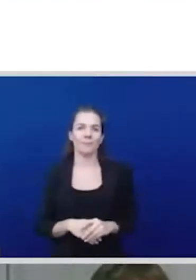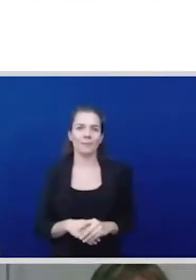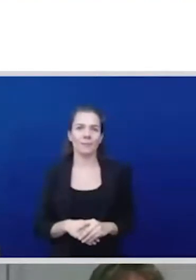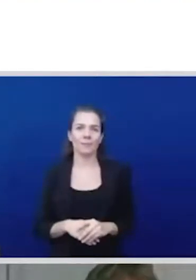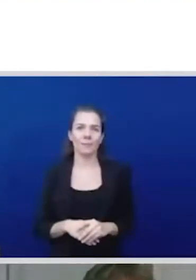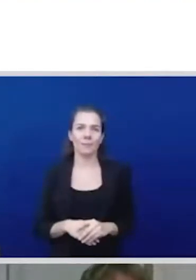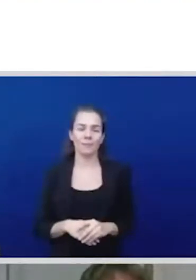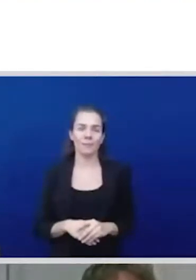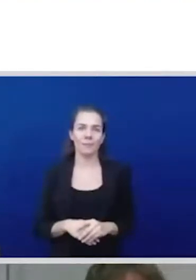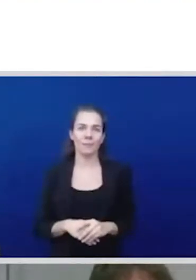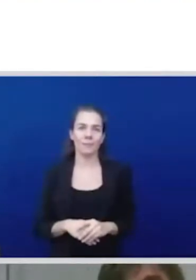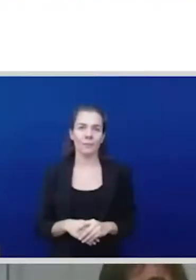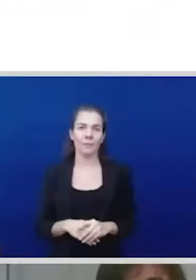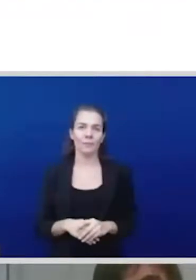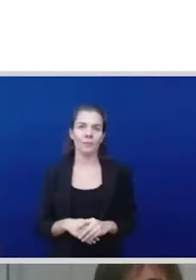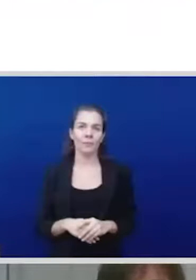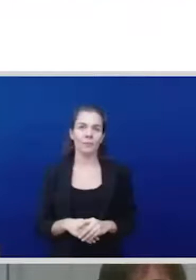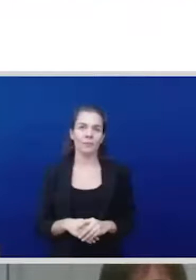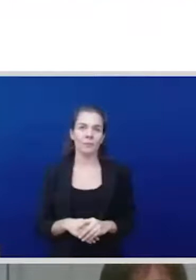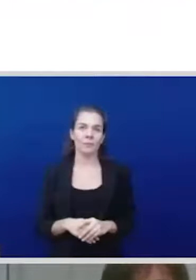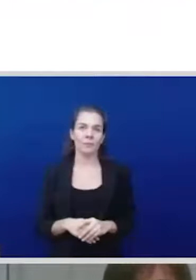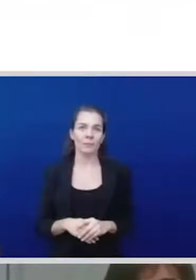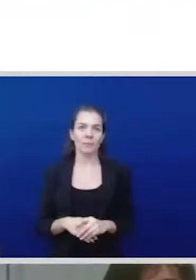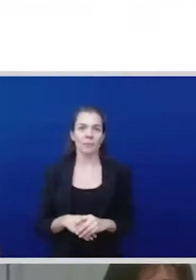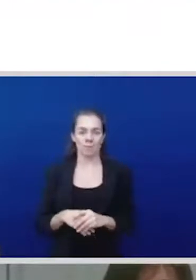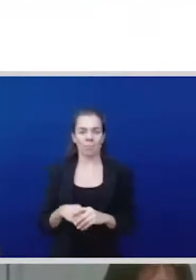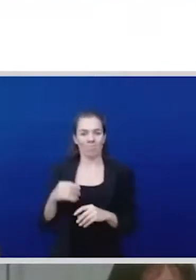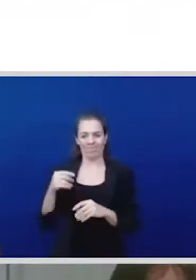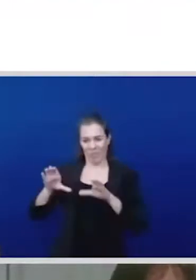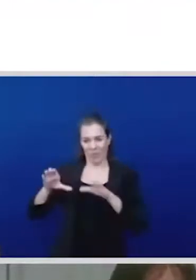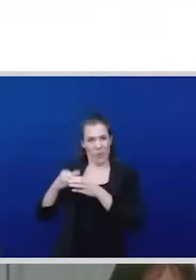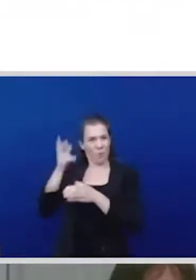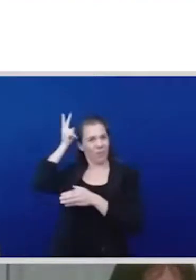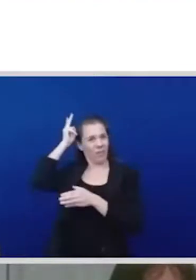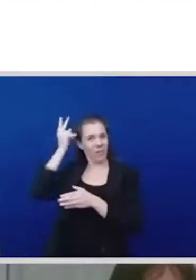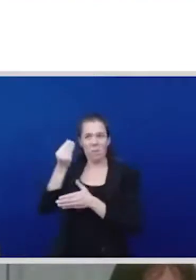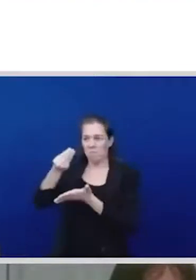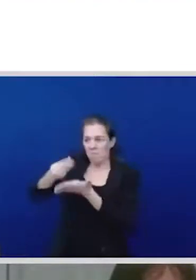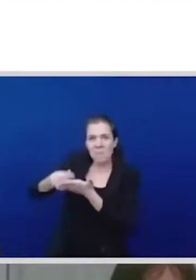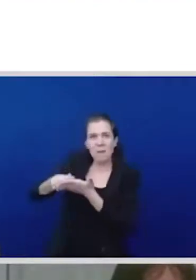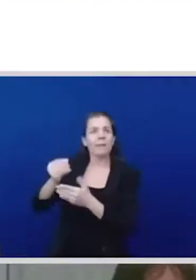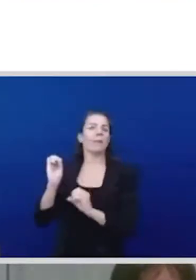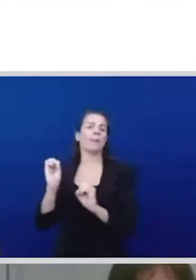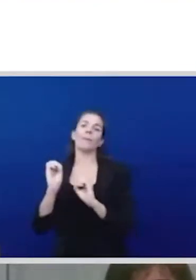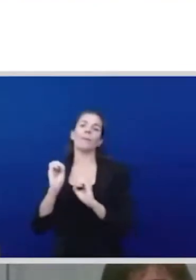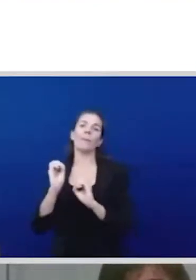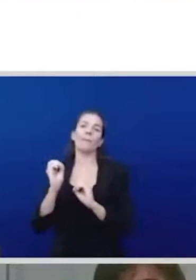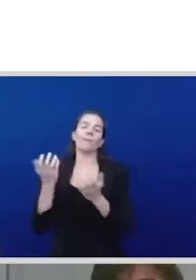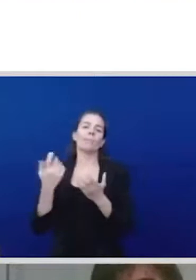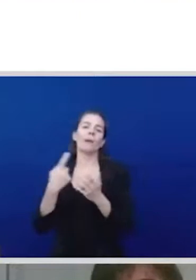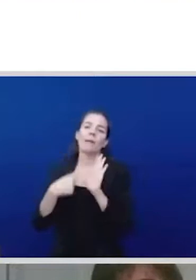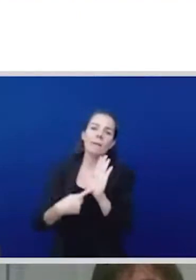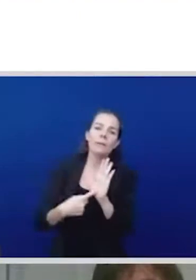bono lawyers out there who can take cases to court indigenous people never had nothing but you know we're